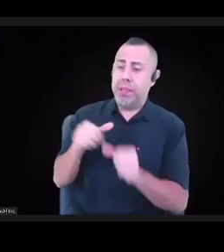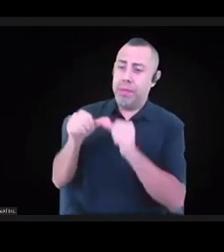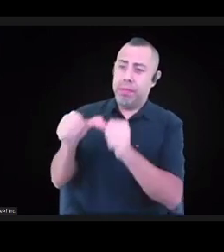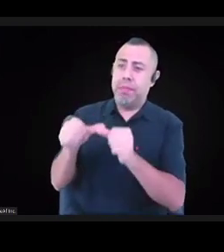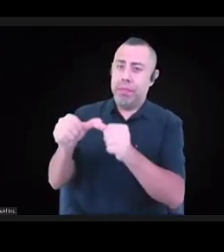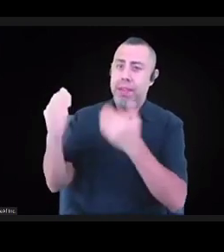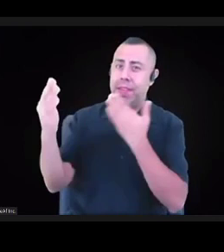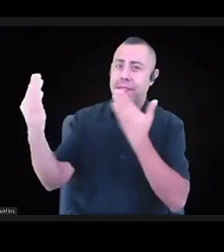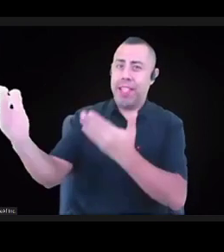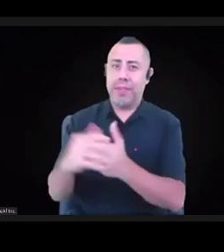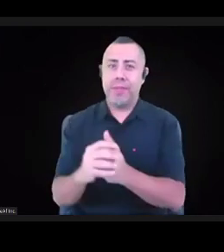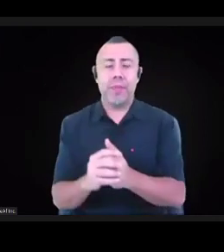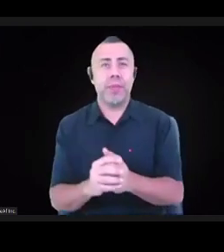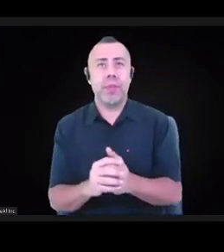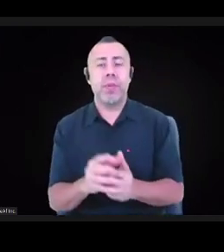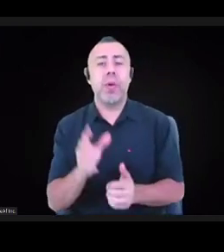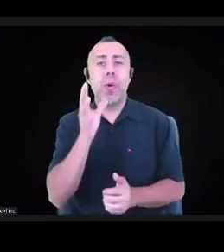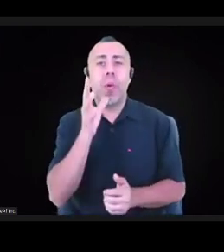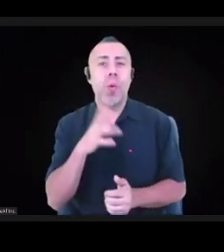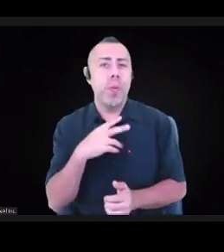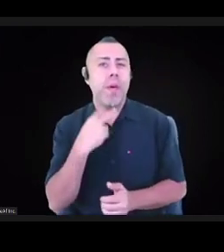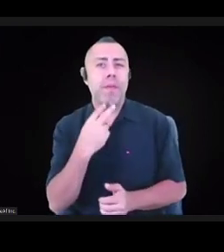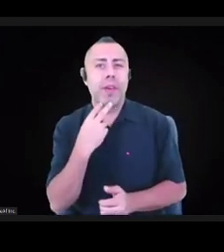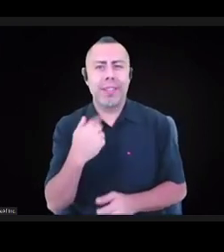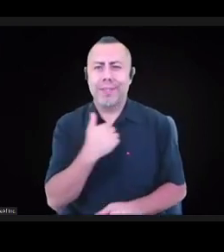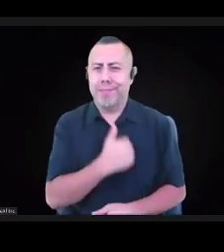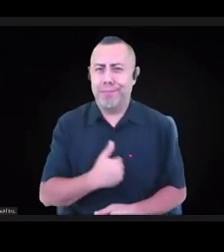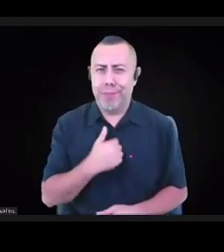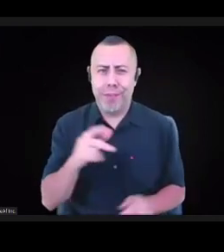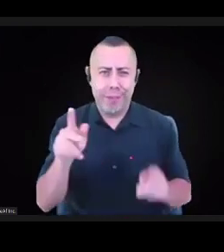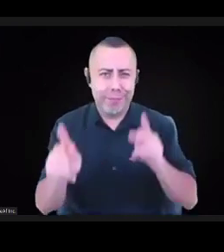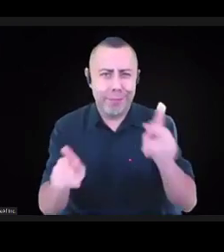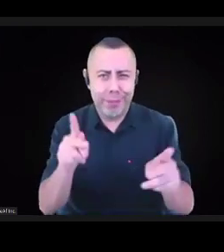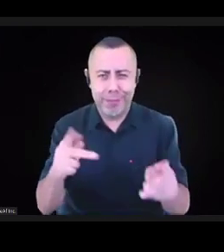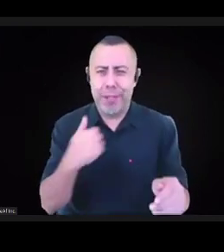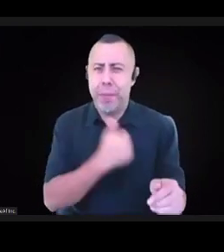Sorry, folks. Apologies for the technological difficulties.